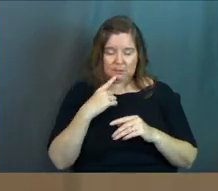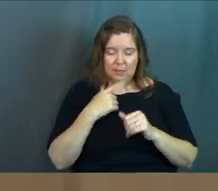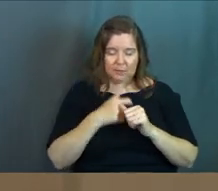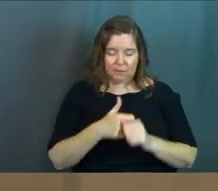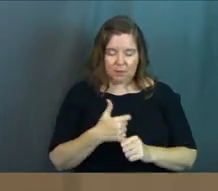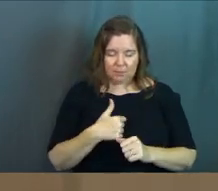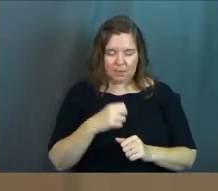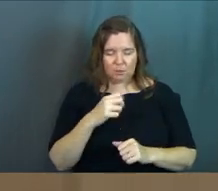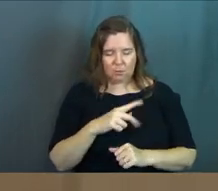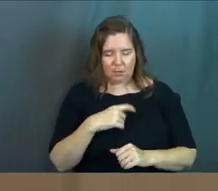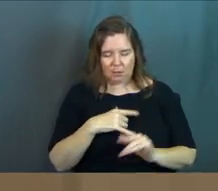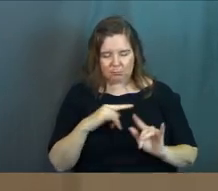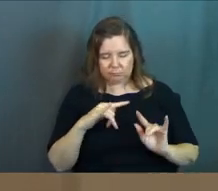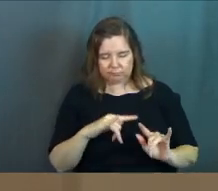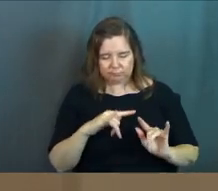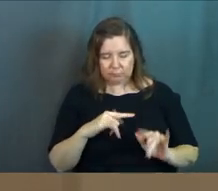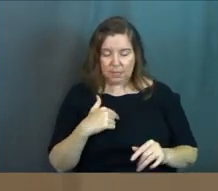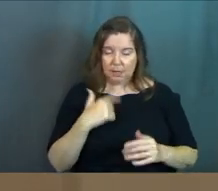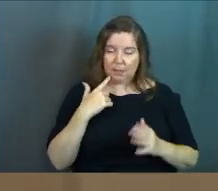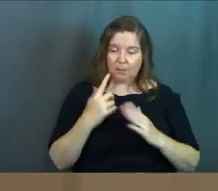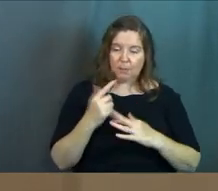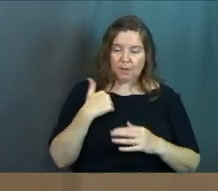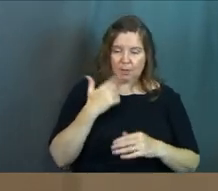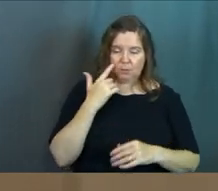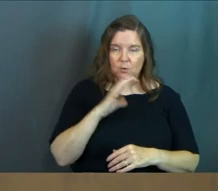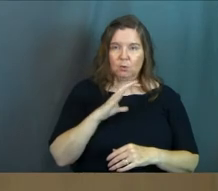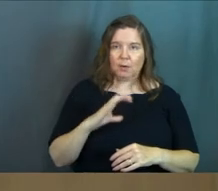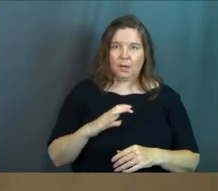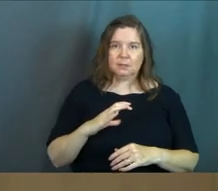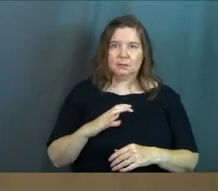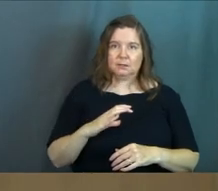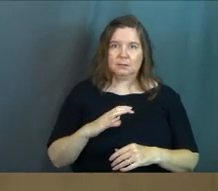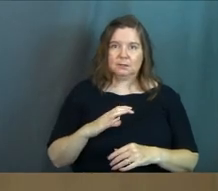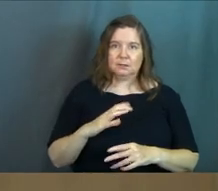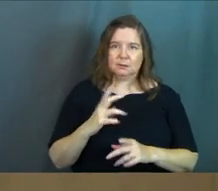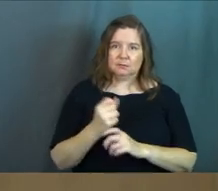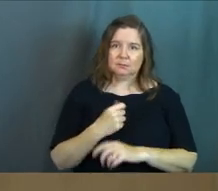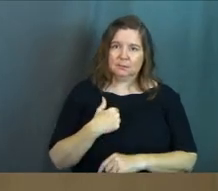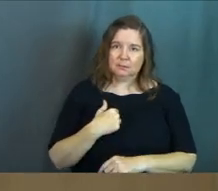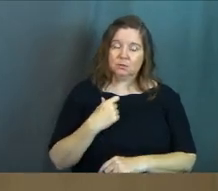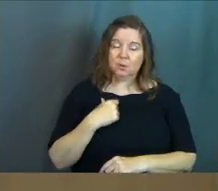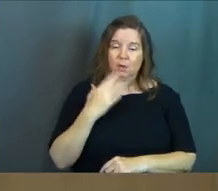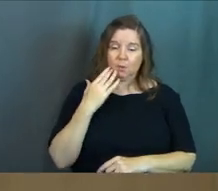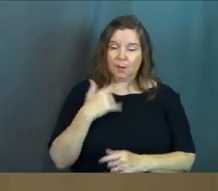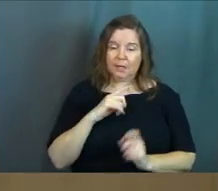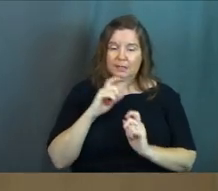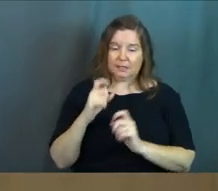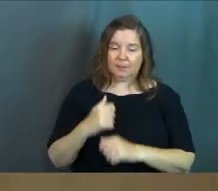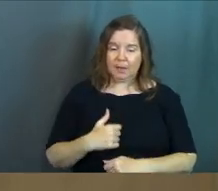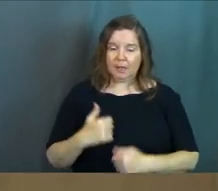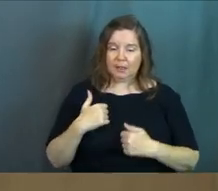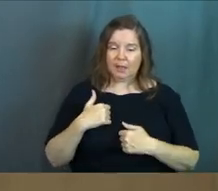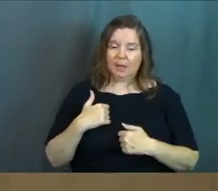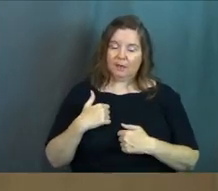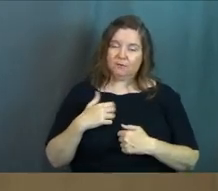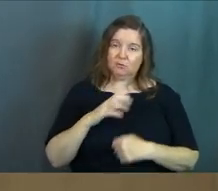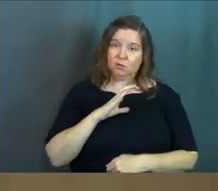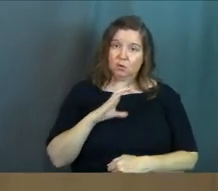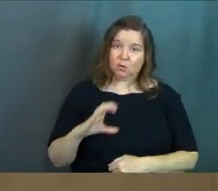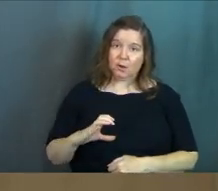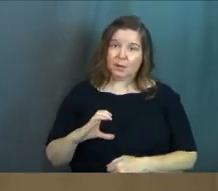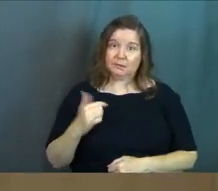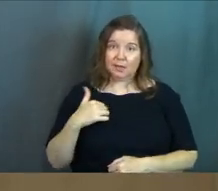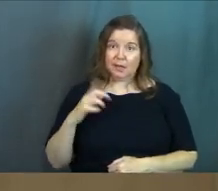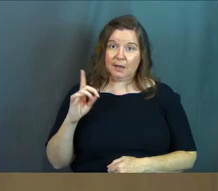And at that moment, I knew that Christ was gone. So I knew I had to give my life to Christ. And I did.